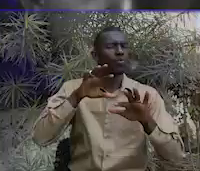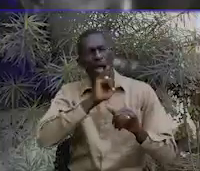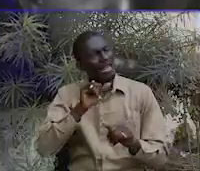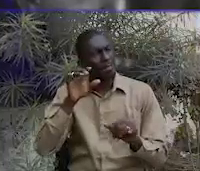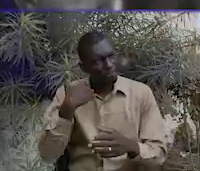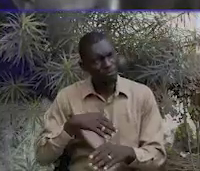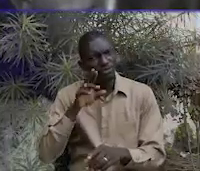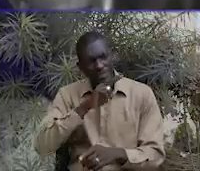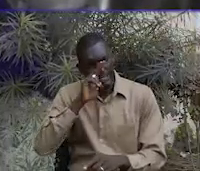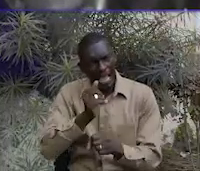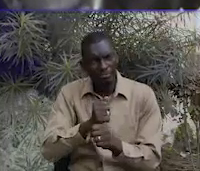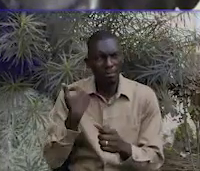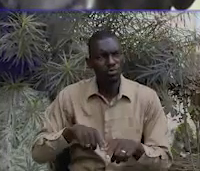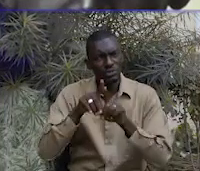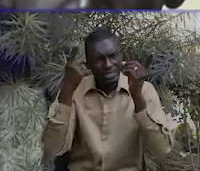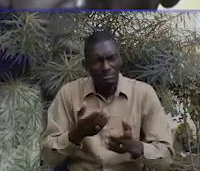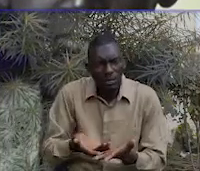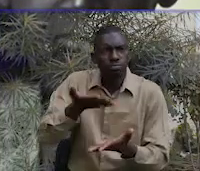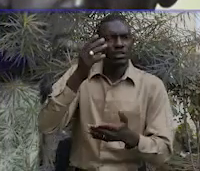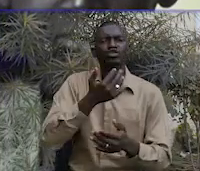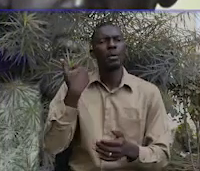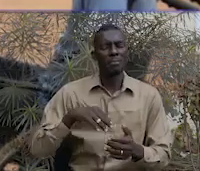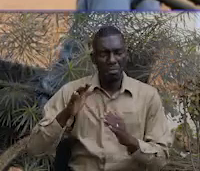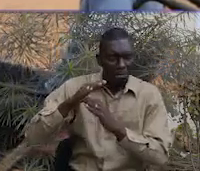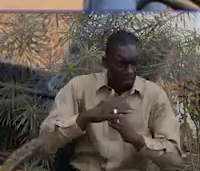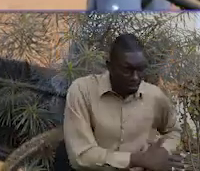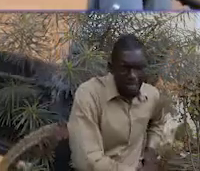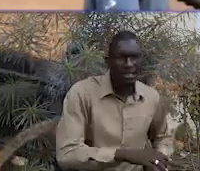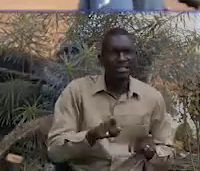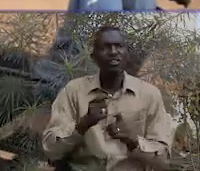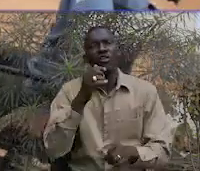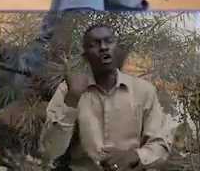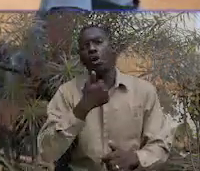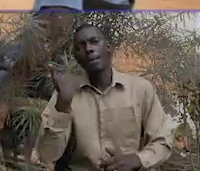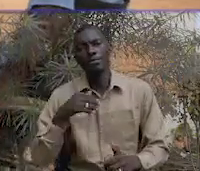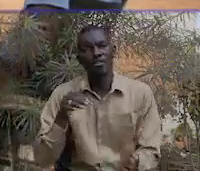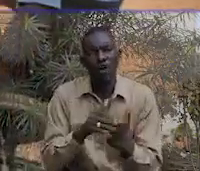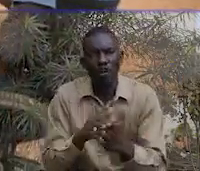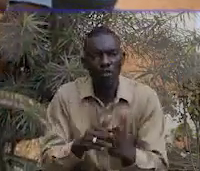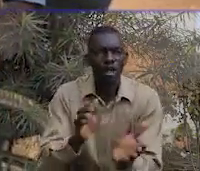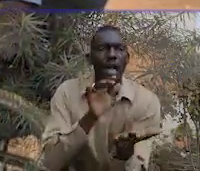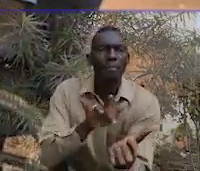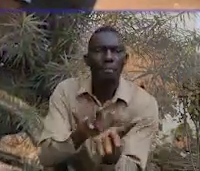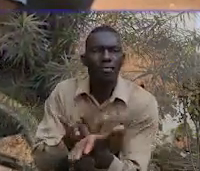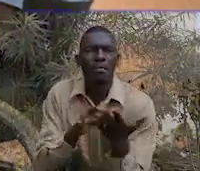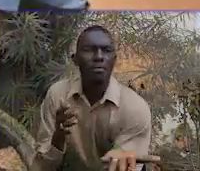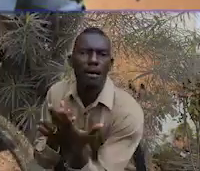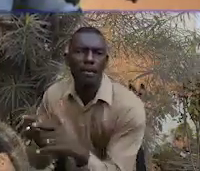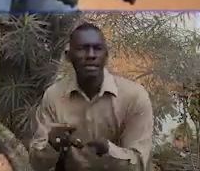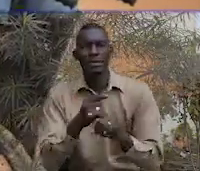when they should be elevated, some are isolated, but some seem regretted, others are forced to beg and therefore exploited.